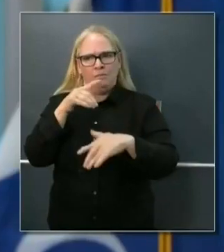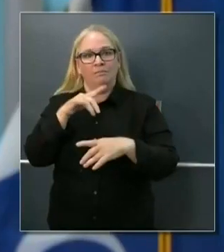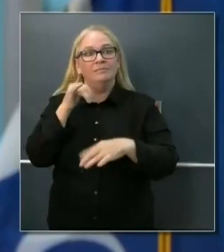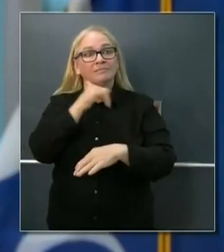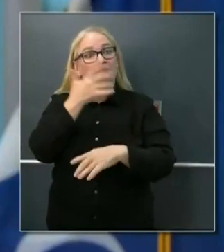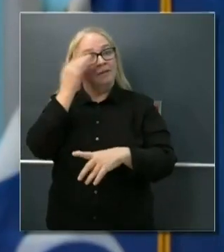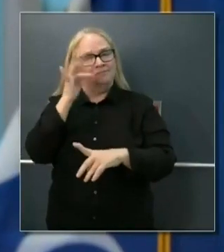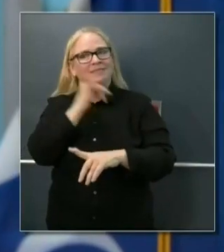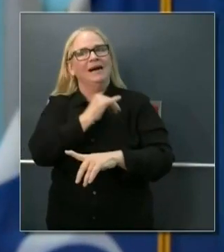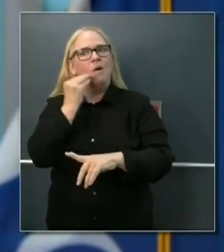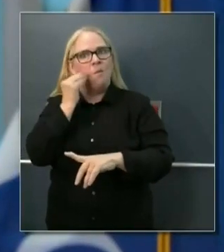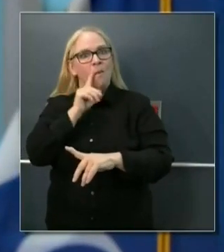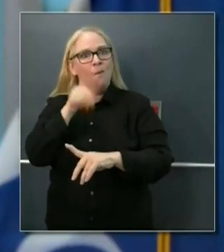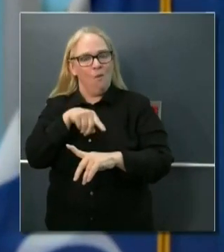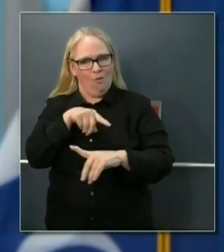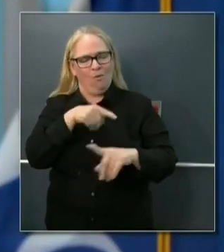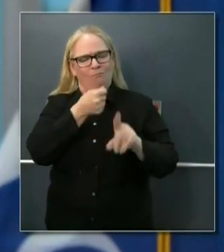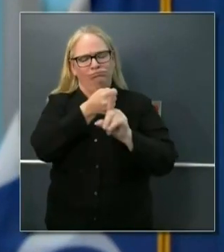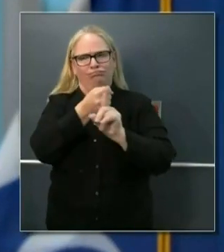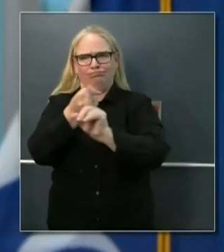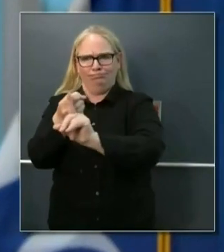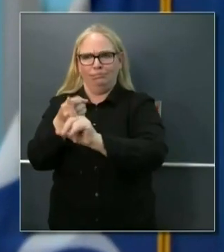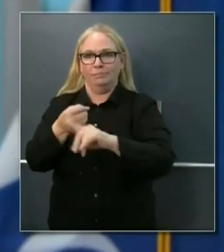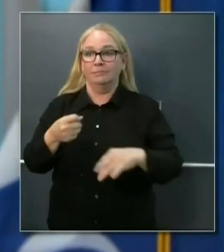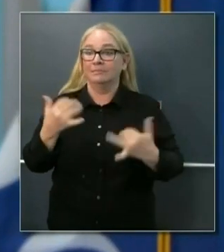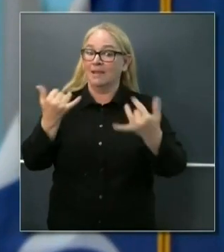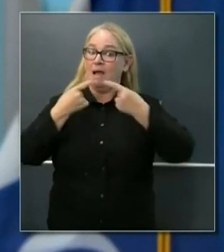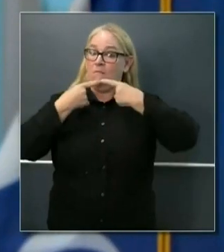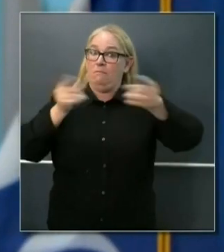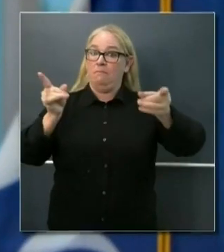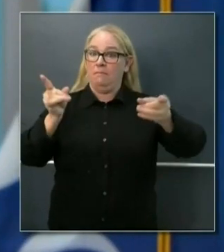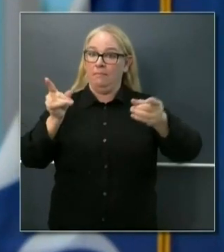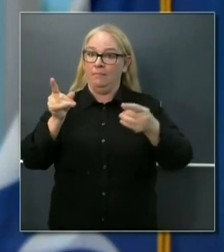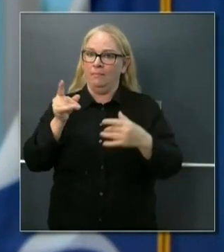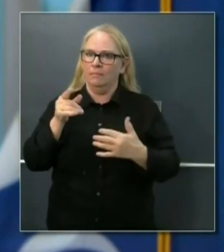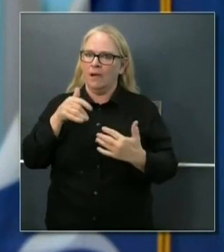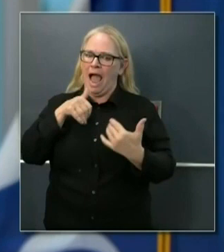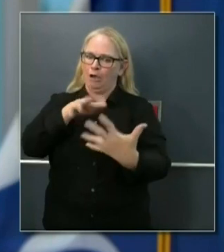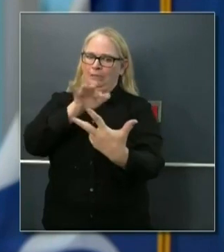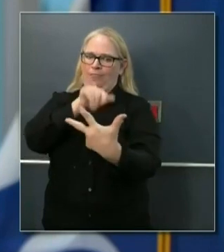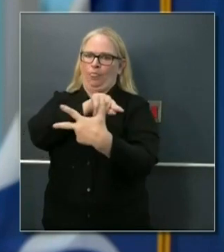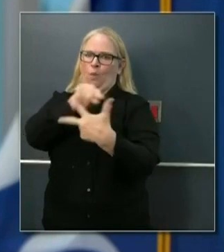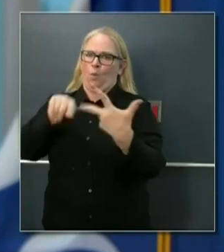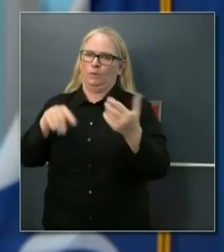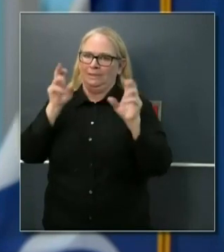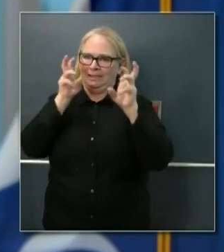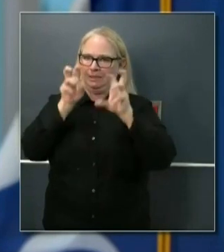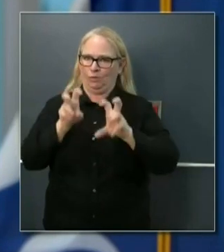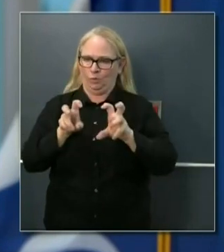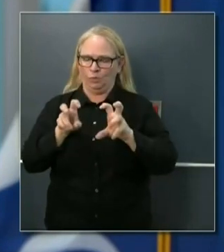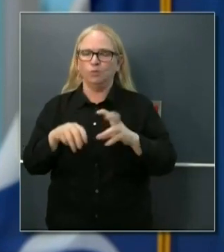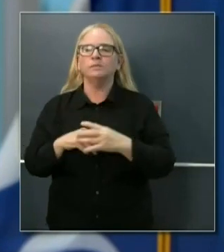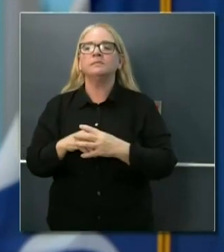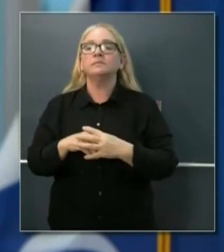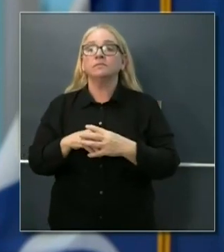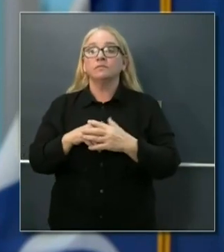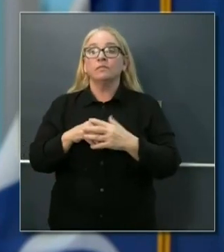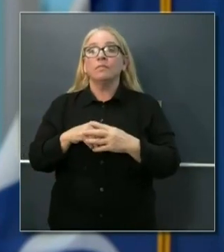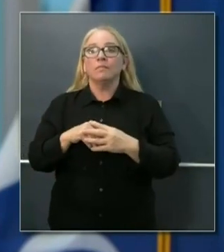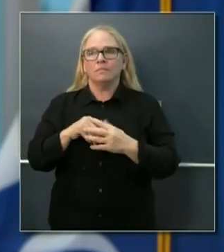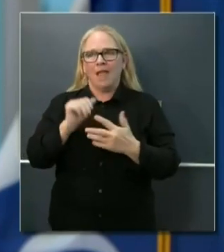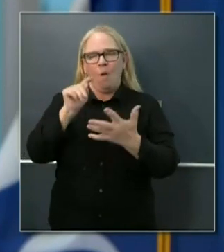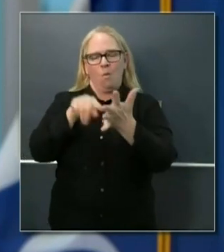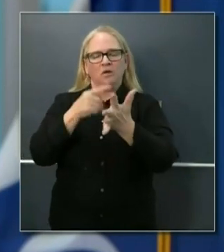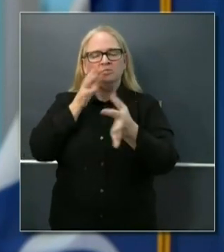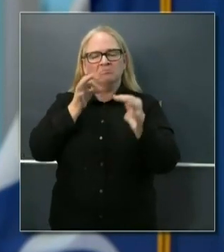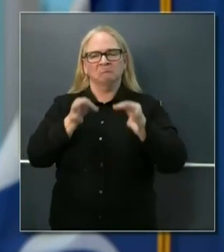And today we want to announce an effort to address all three issues at once, and that is a